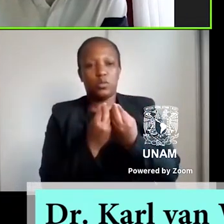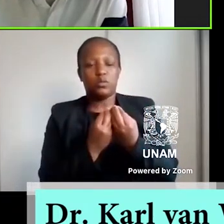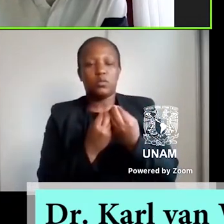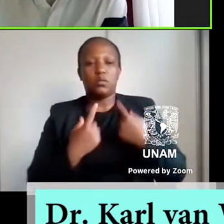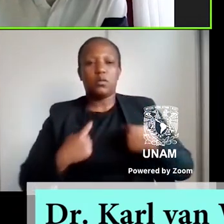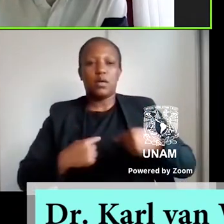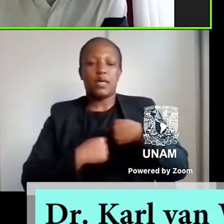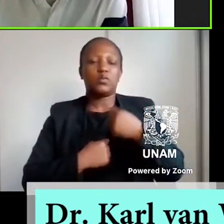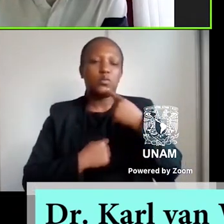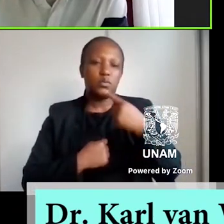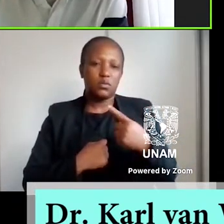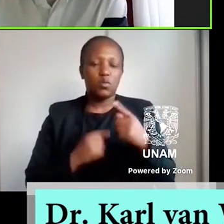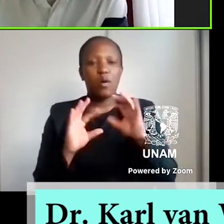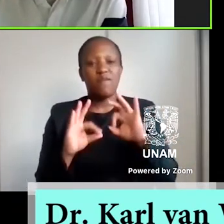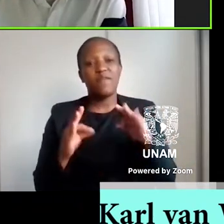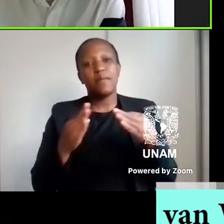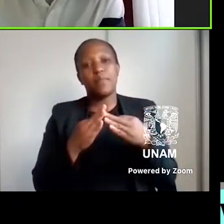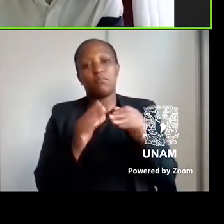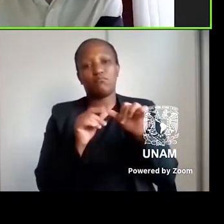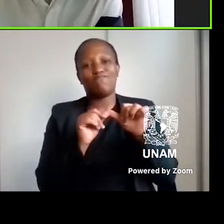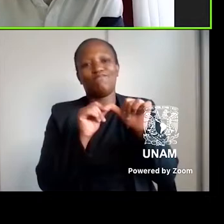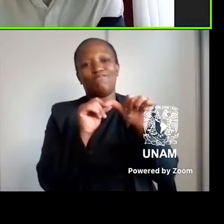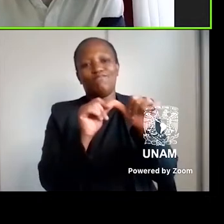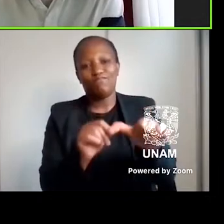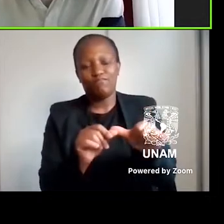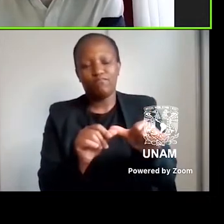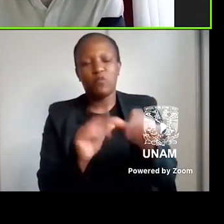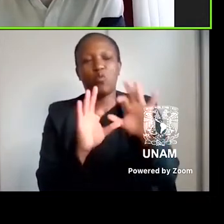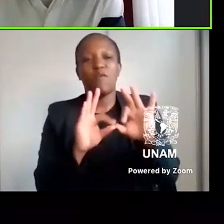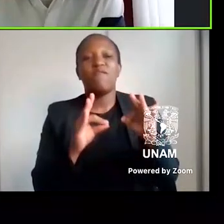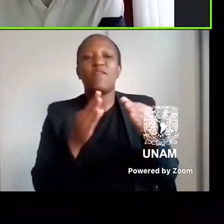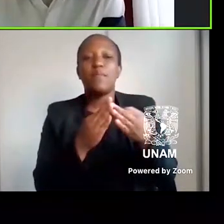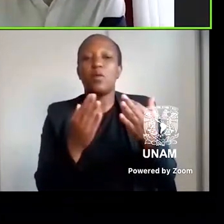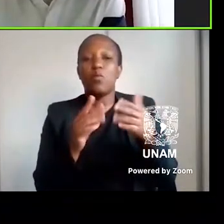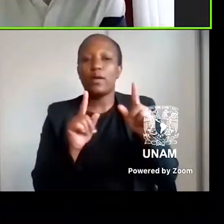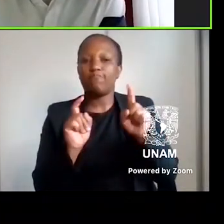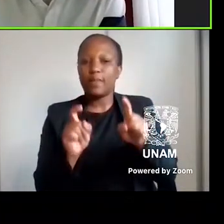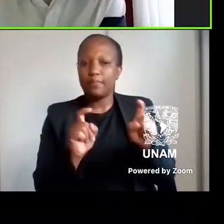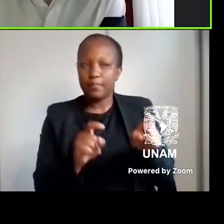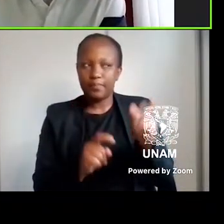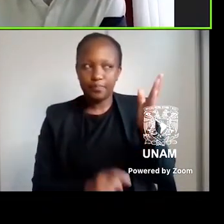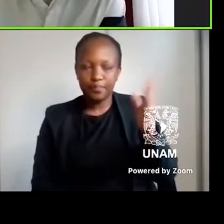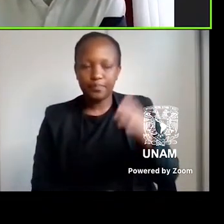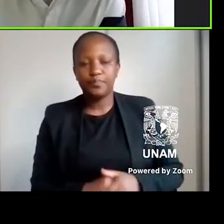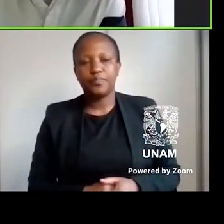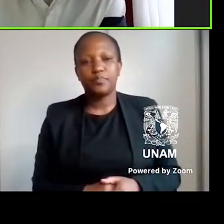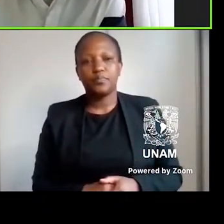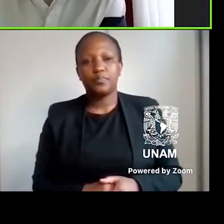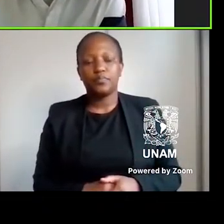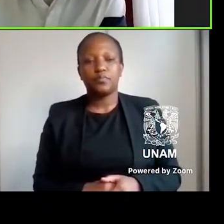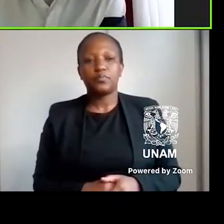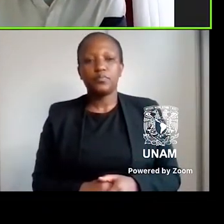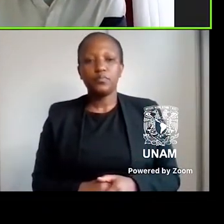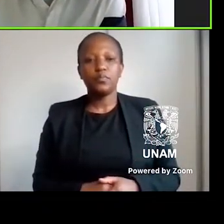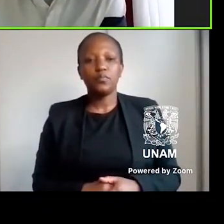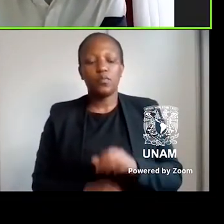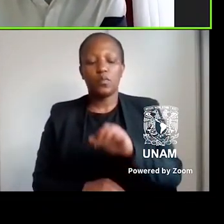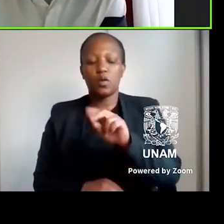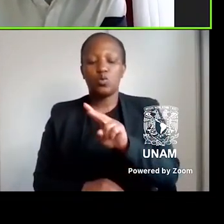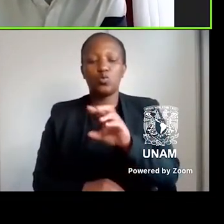family and the life he has found with his new surrogate family in Cape Town. The Reactive is set around 2002.